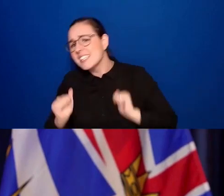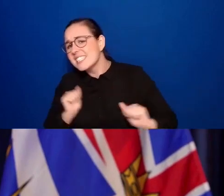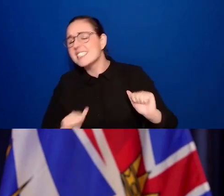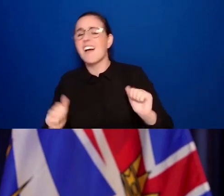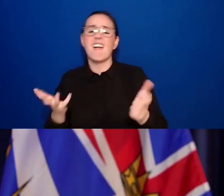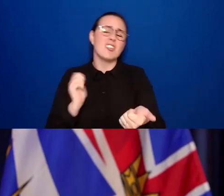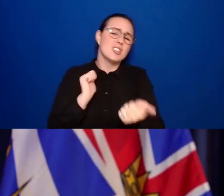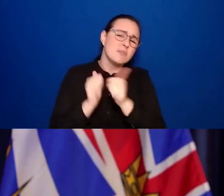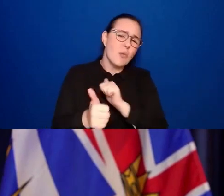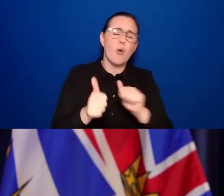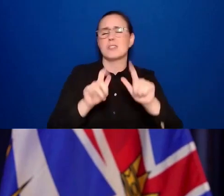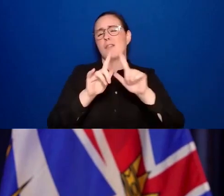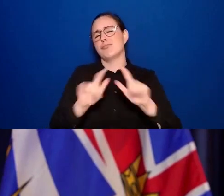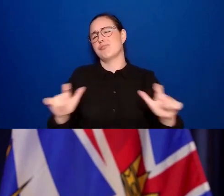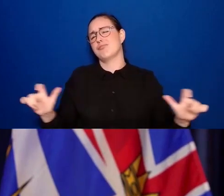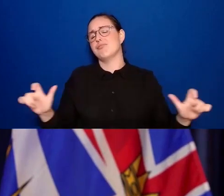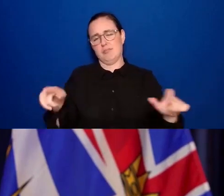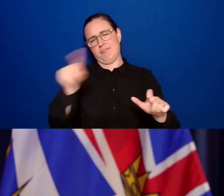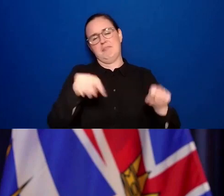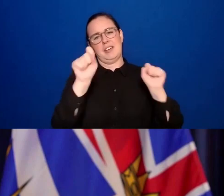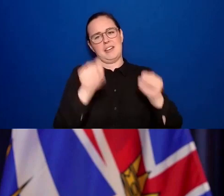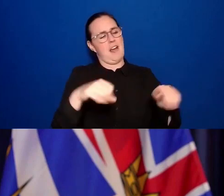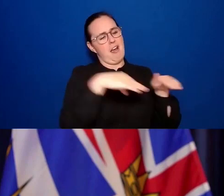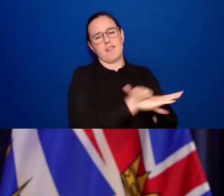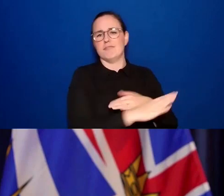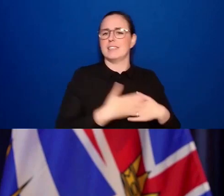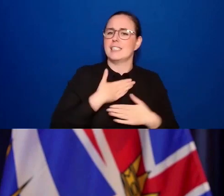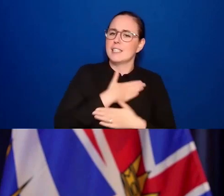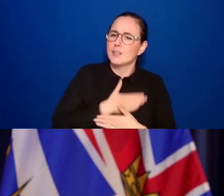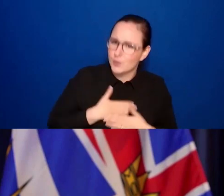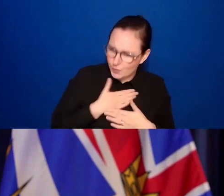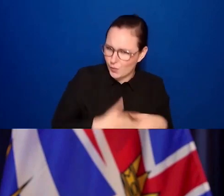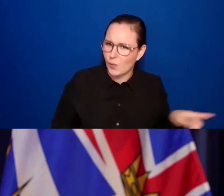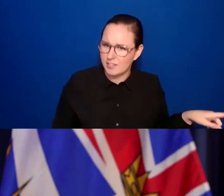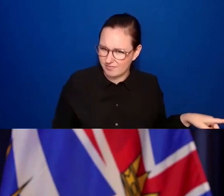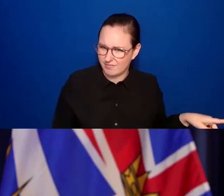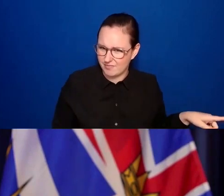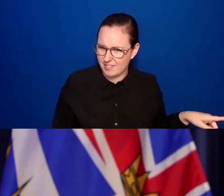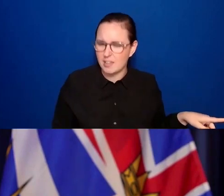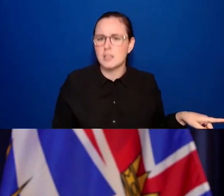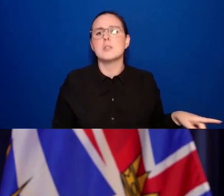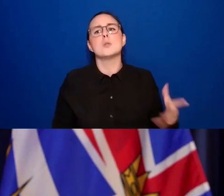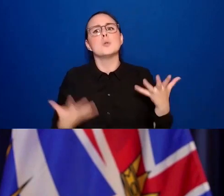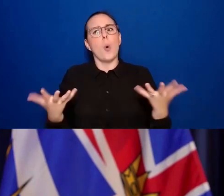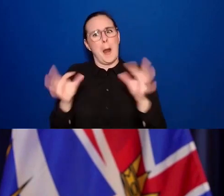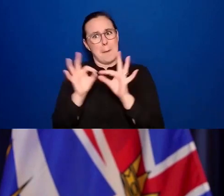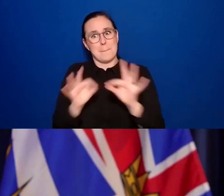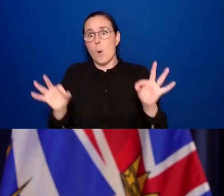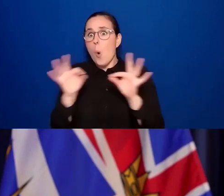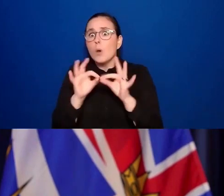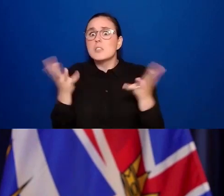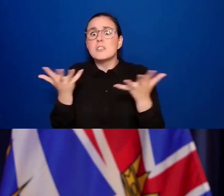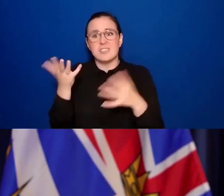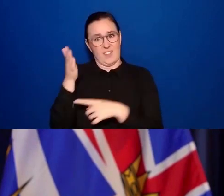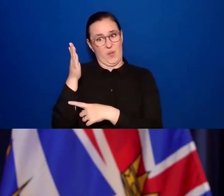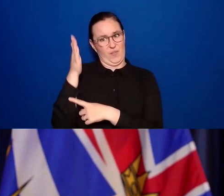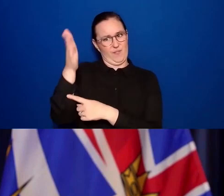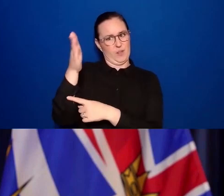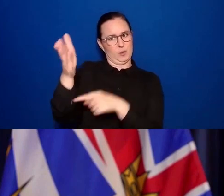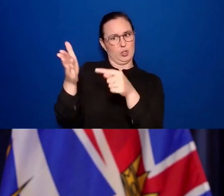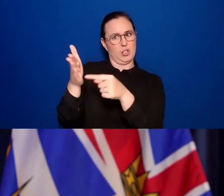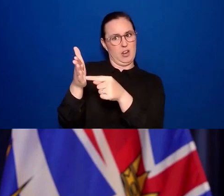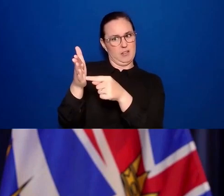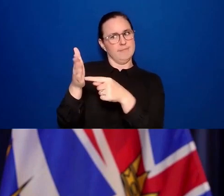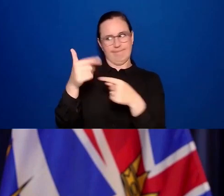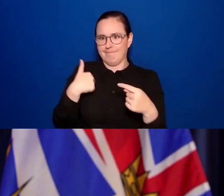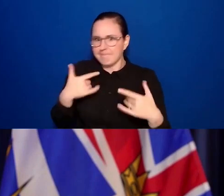These initiatives are critically important to our success going forward. And I'm very excited about the prospects of over the next number of months. These